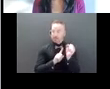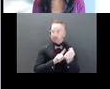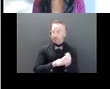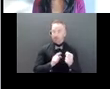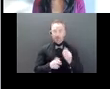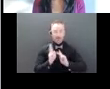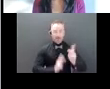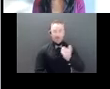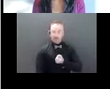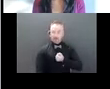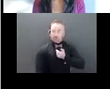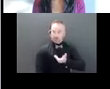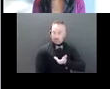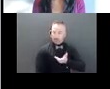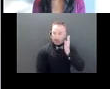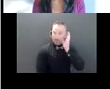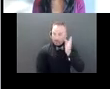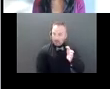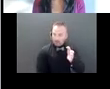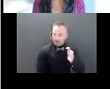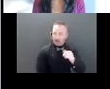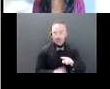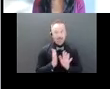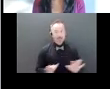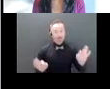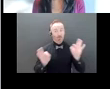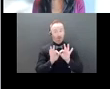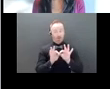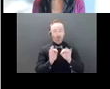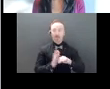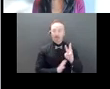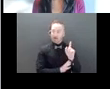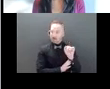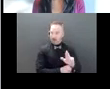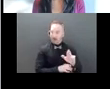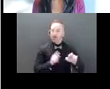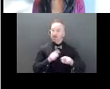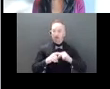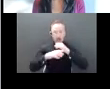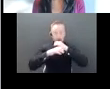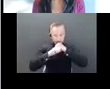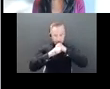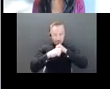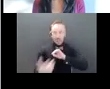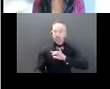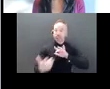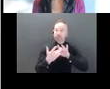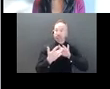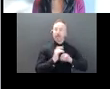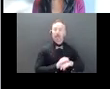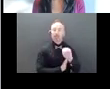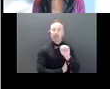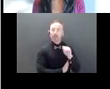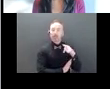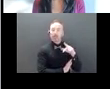about. However, we do ask that you keep this confidential during the webinar and you can reach out to us at Elder Abuse Prevention Ontario